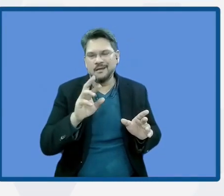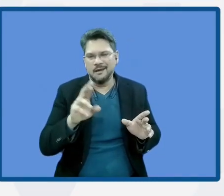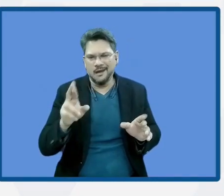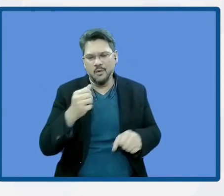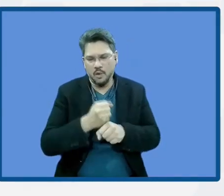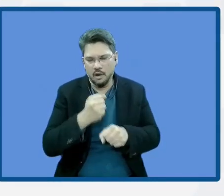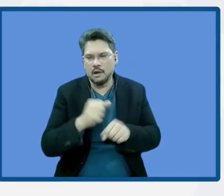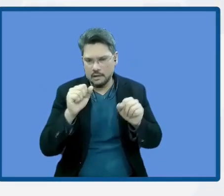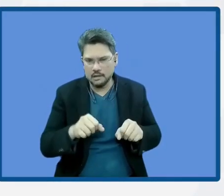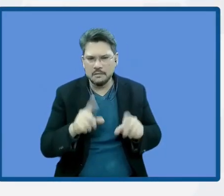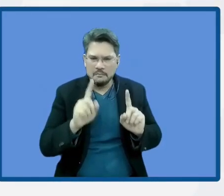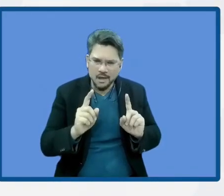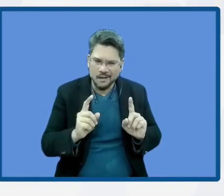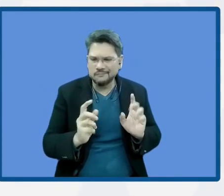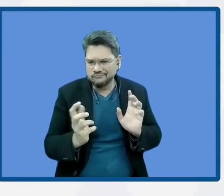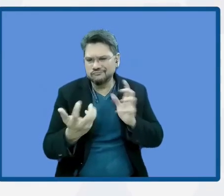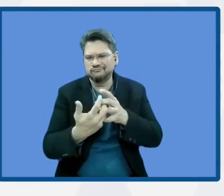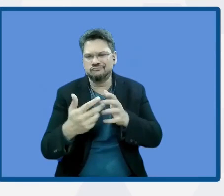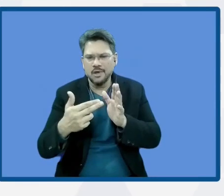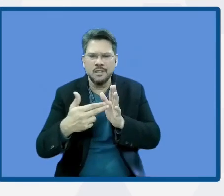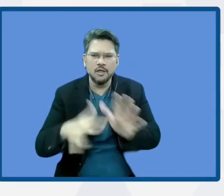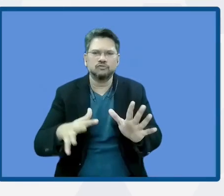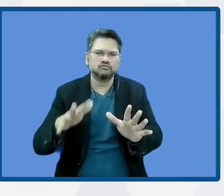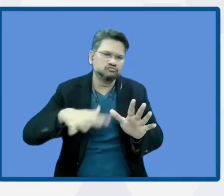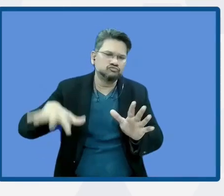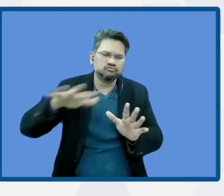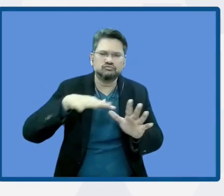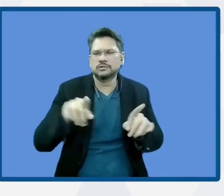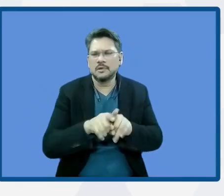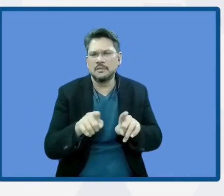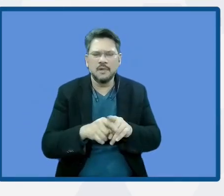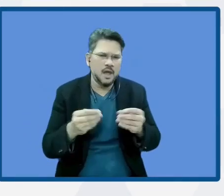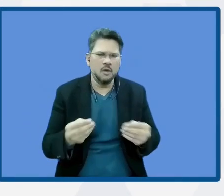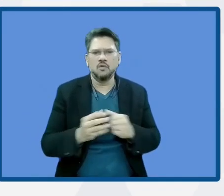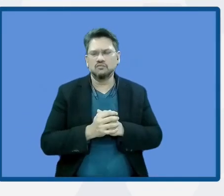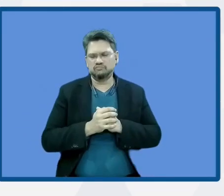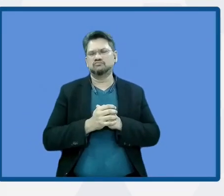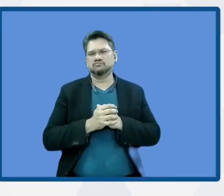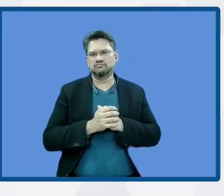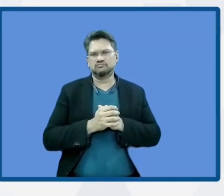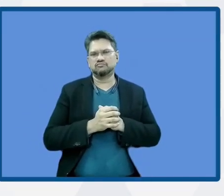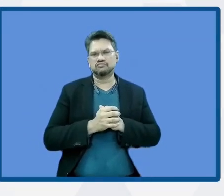nature. So how do we prevent having this sectorial approach?